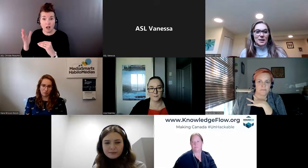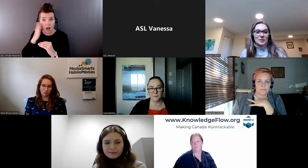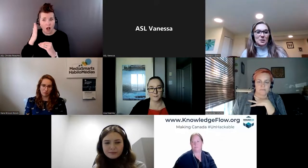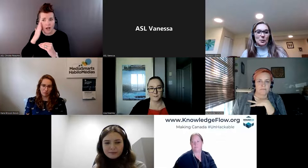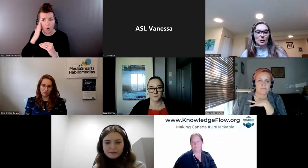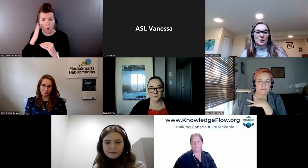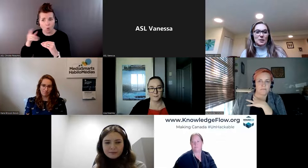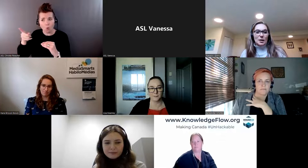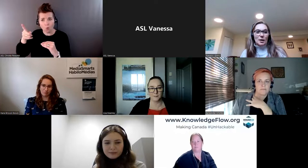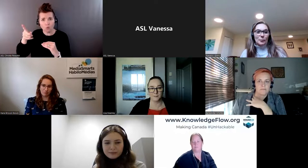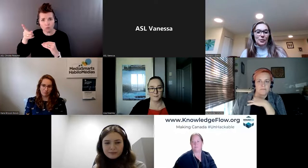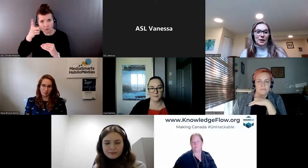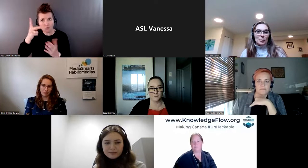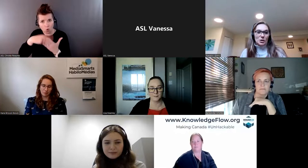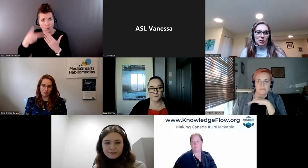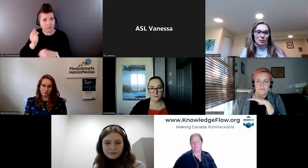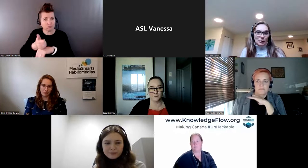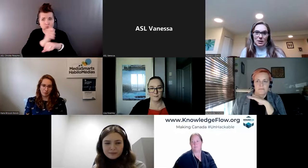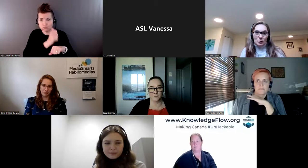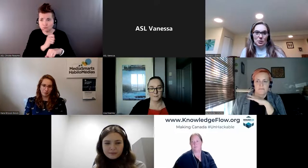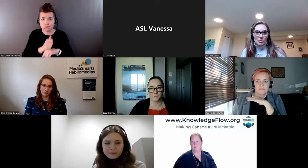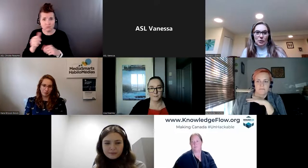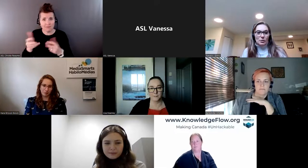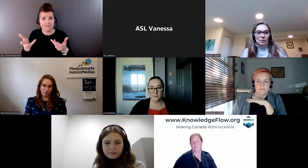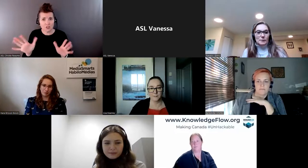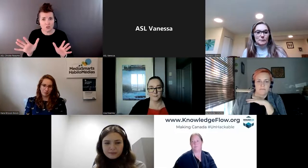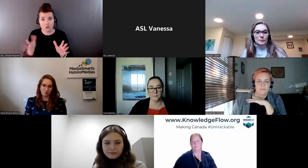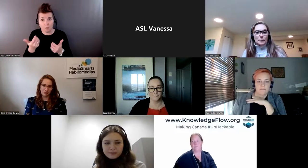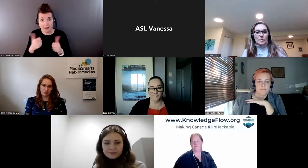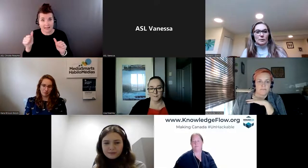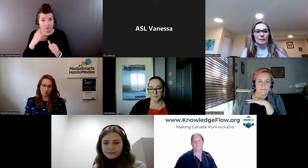wondering if anybody's has experience with that about teaching around cyber security.